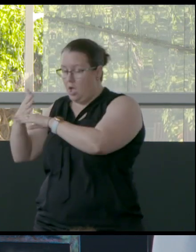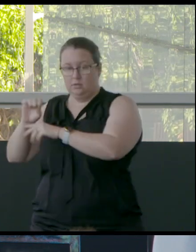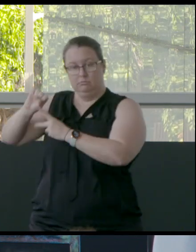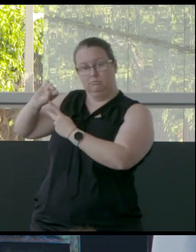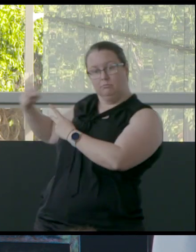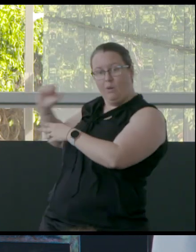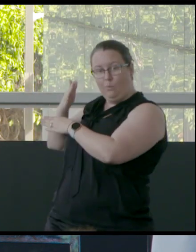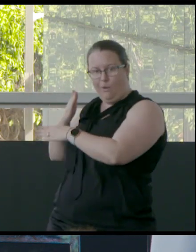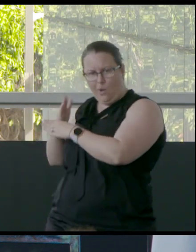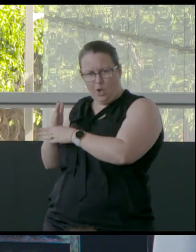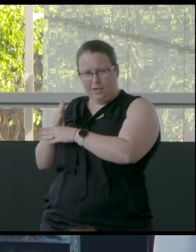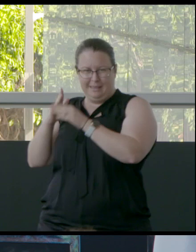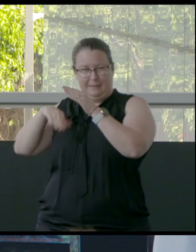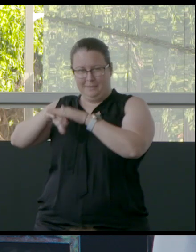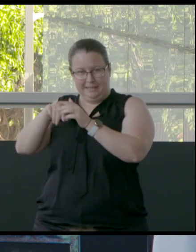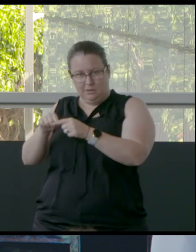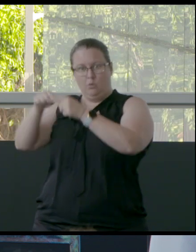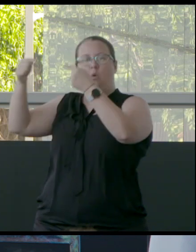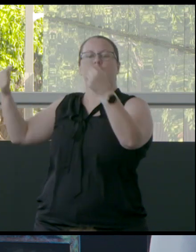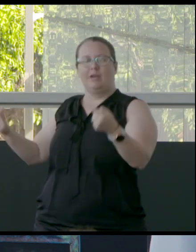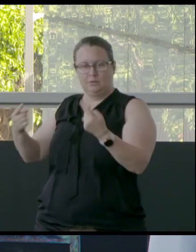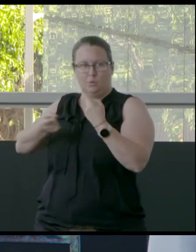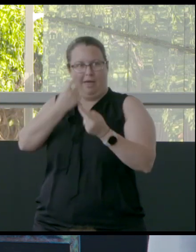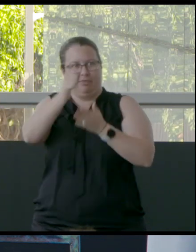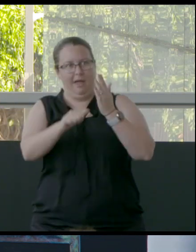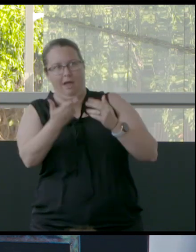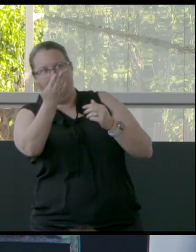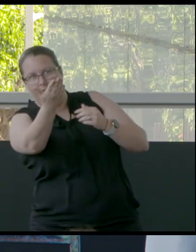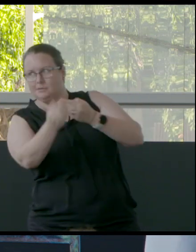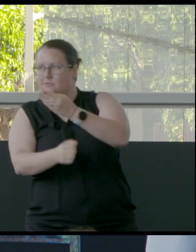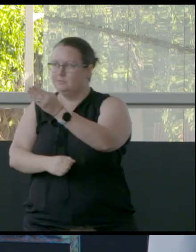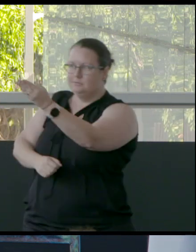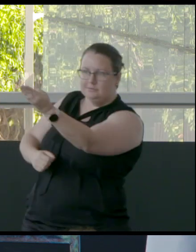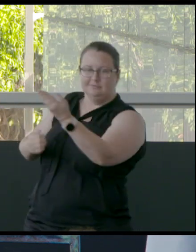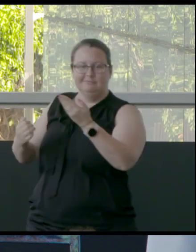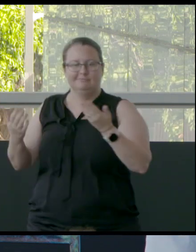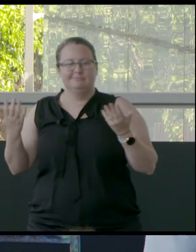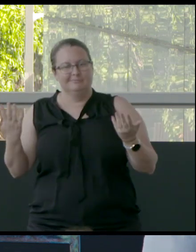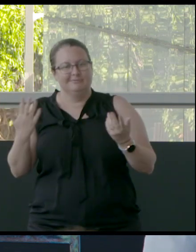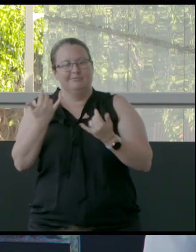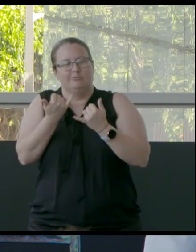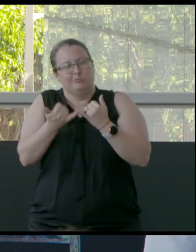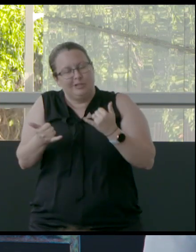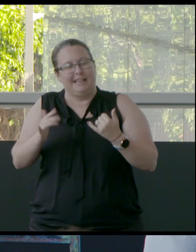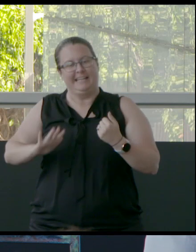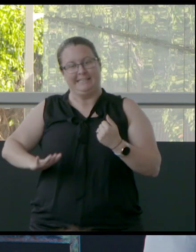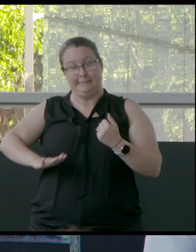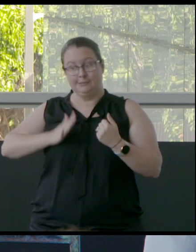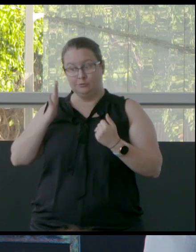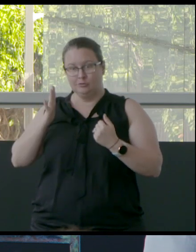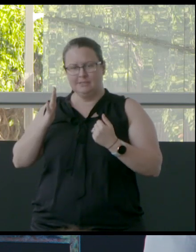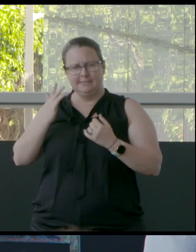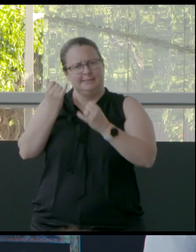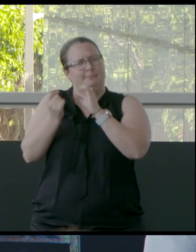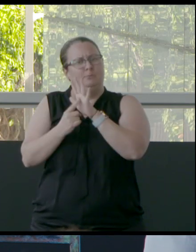complete contrast to the other works that you mentioned. So, yeah, there's a really interesting... Yeah. think that that's